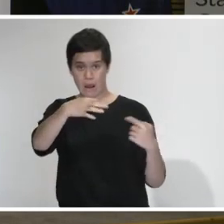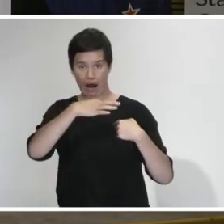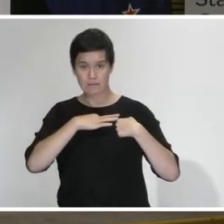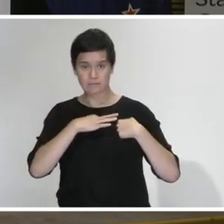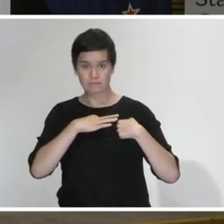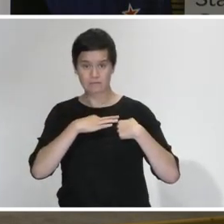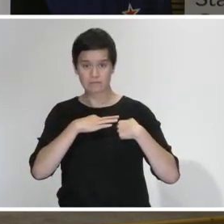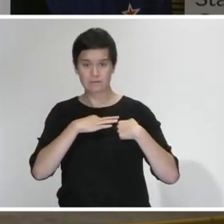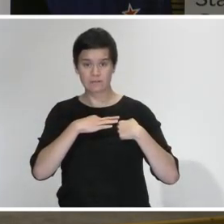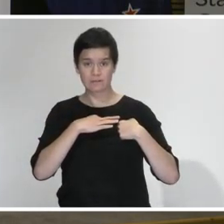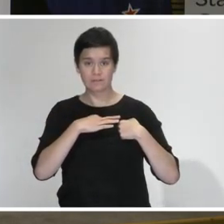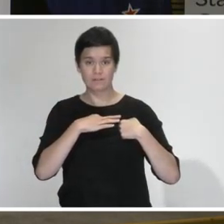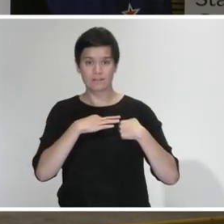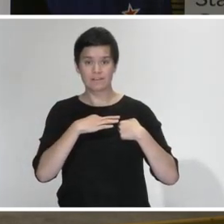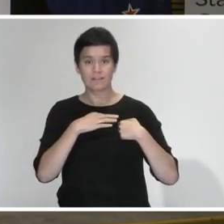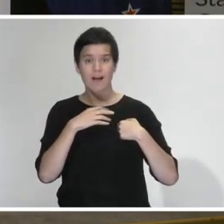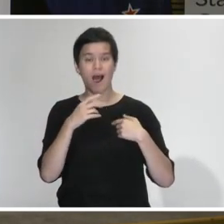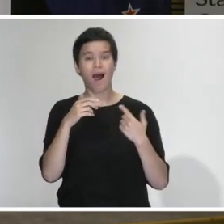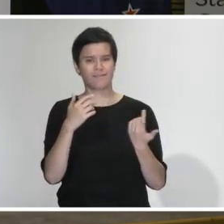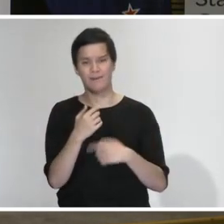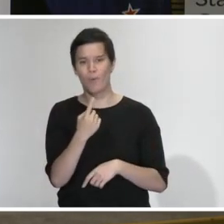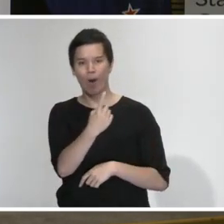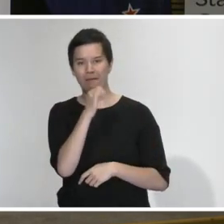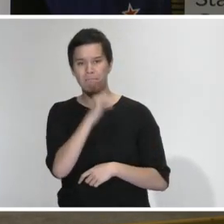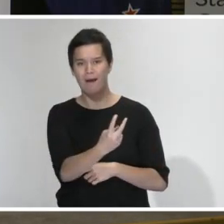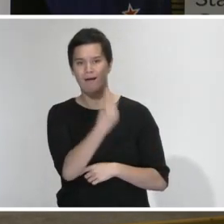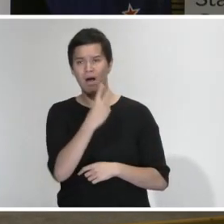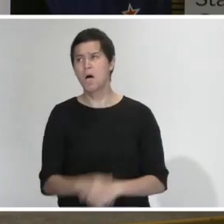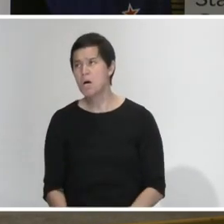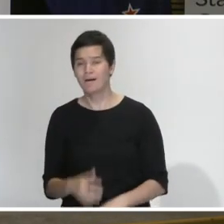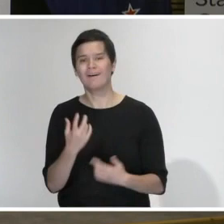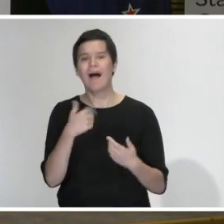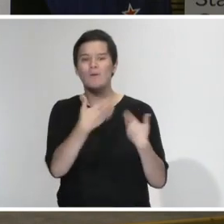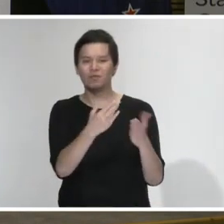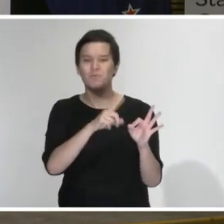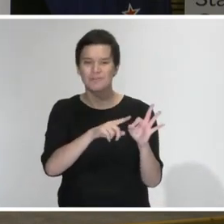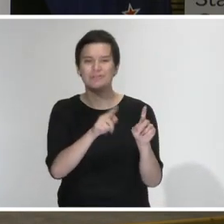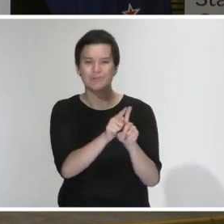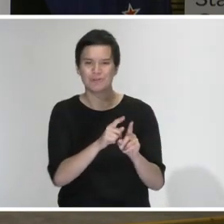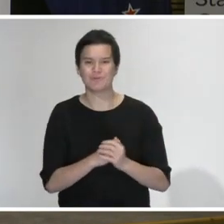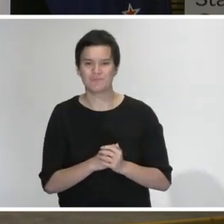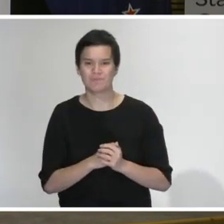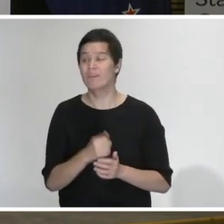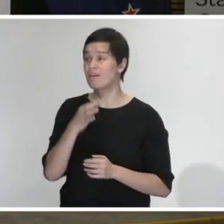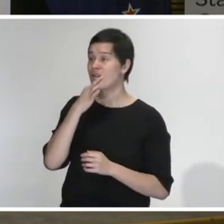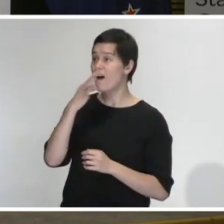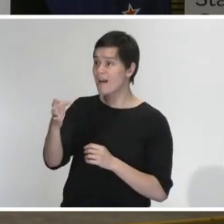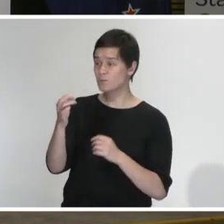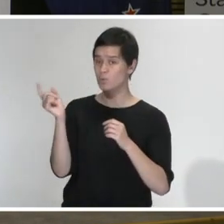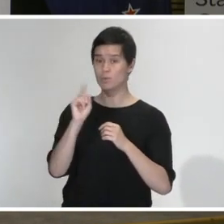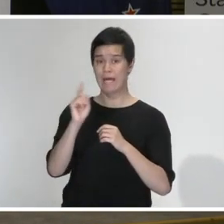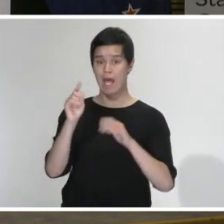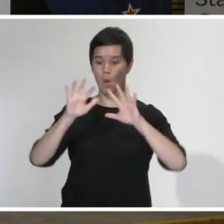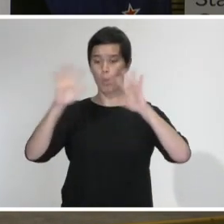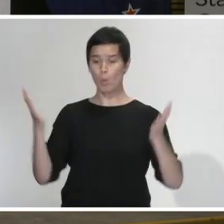so appalled, I'll give you one. Another one for both of you please. It's World Health Day. What is your message to everyone that's working